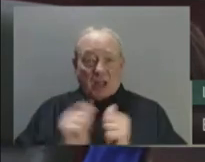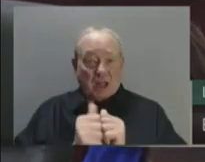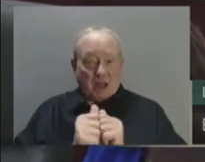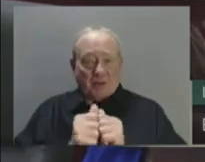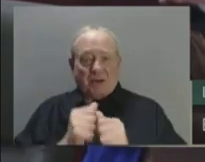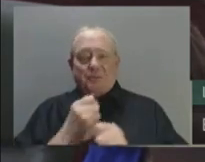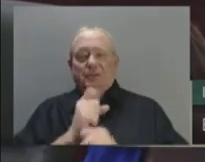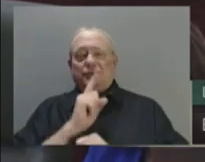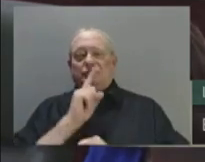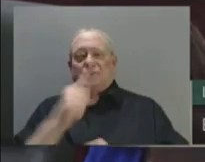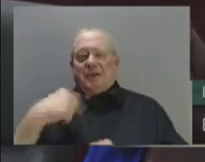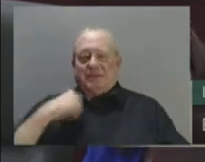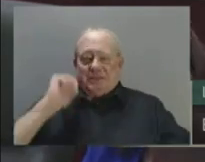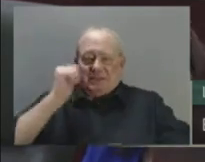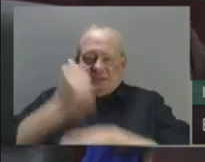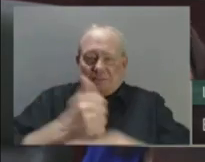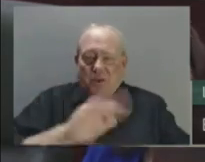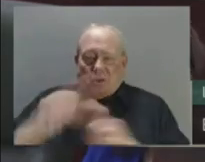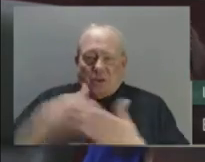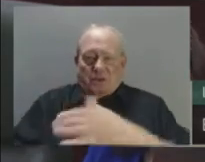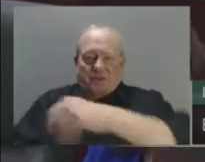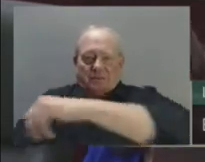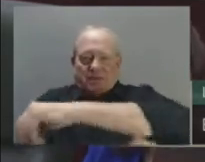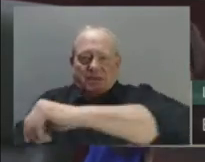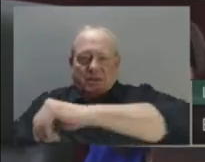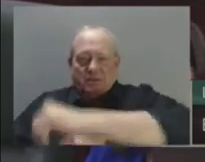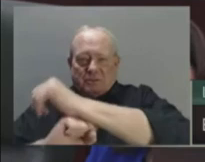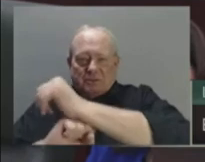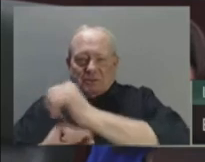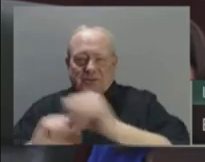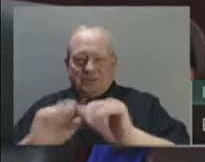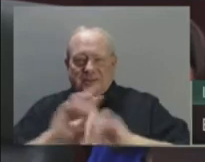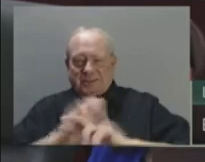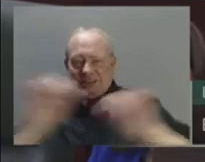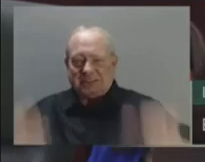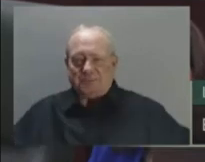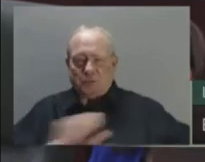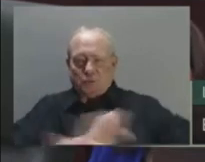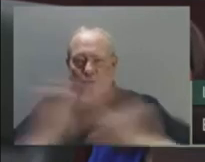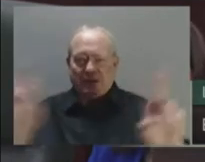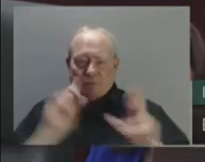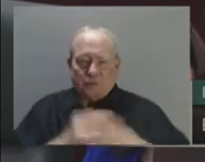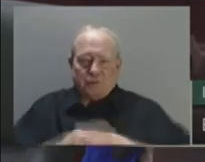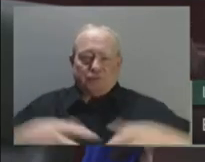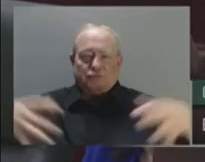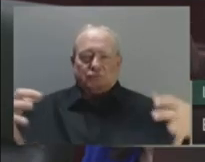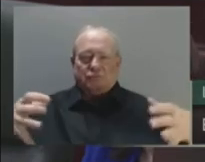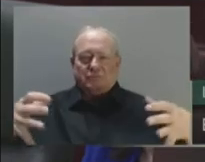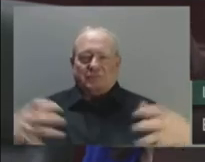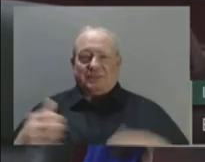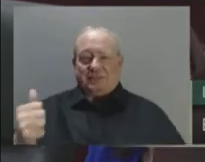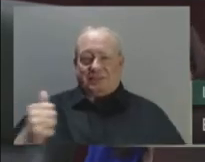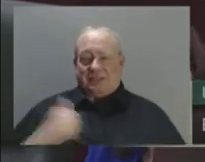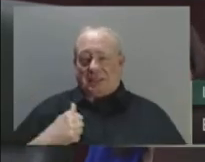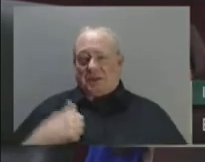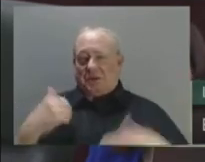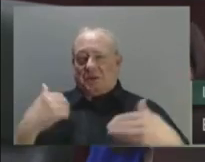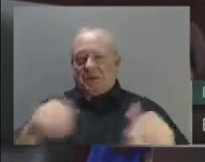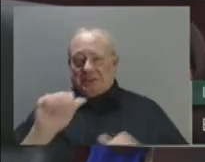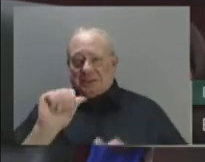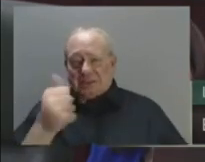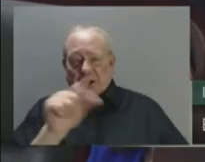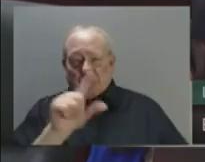growth. With tens of thousands of Canadians making Alberta home, the volume at land titles has been unprecedented.